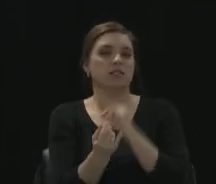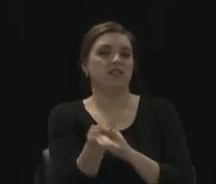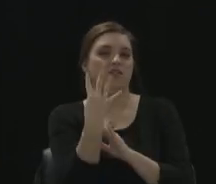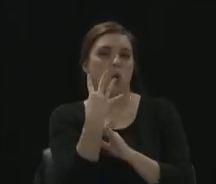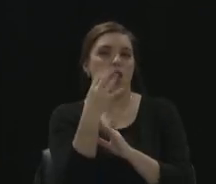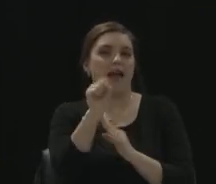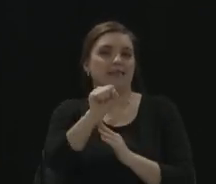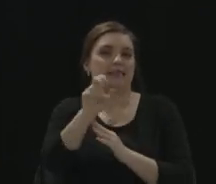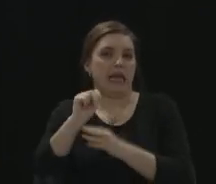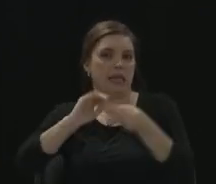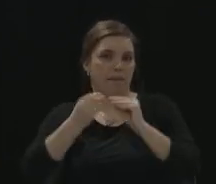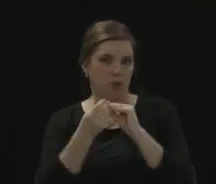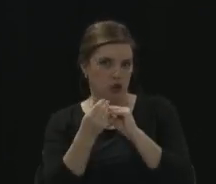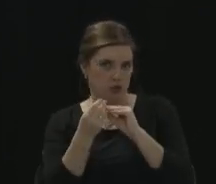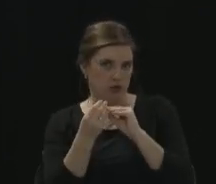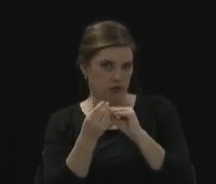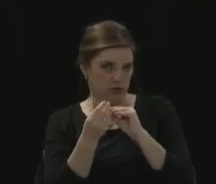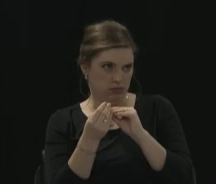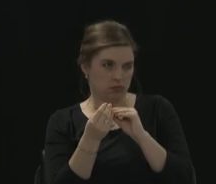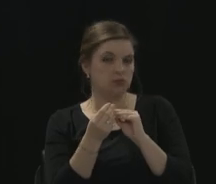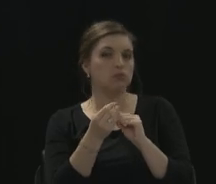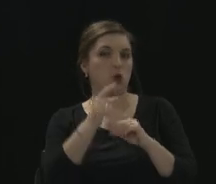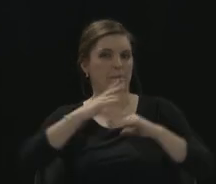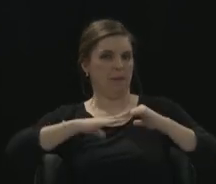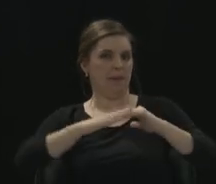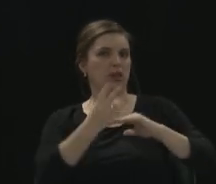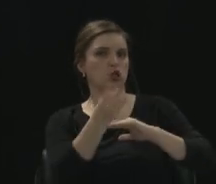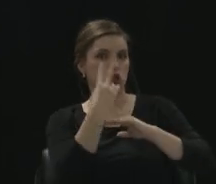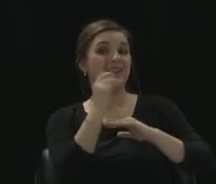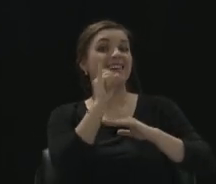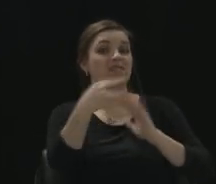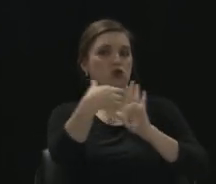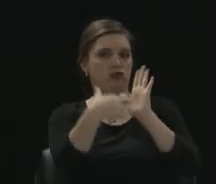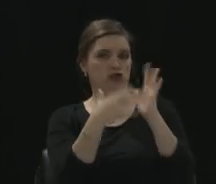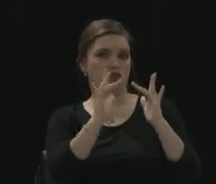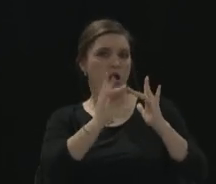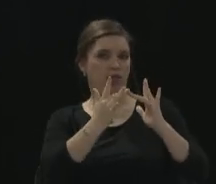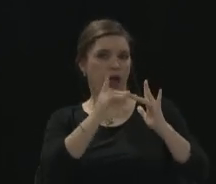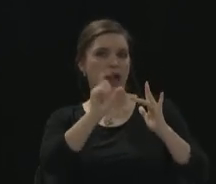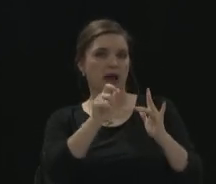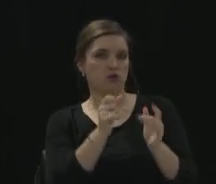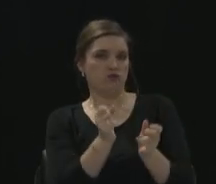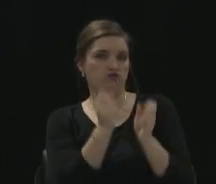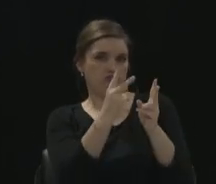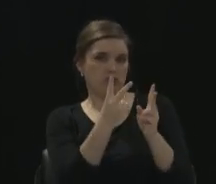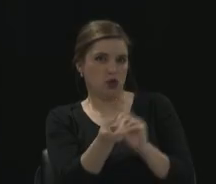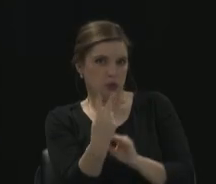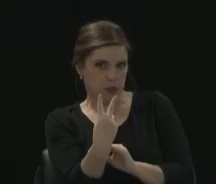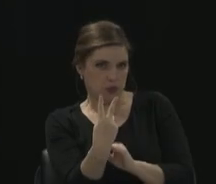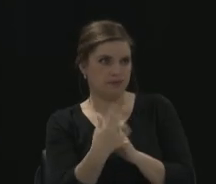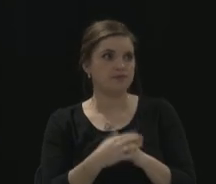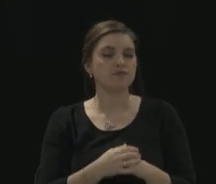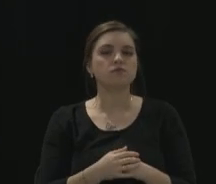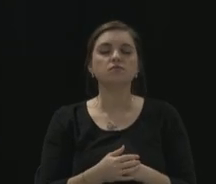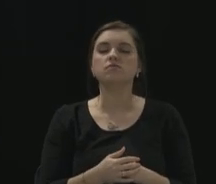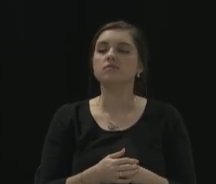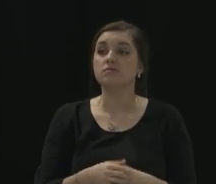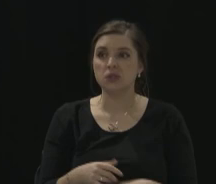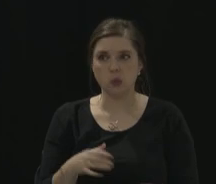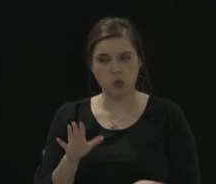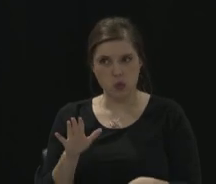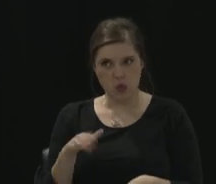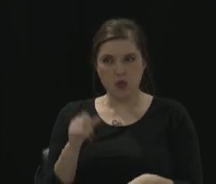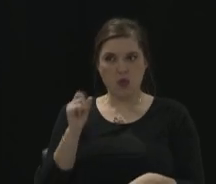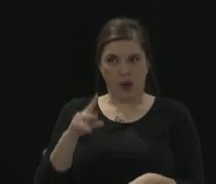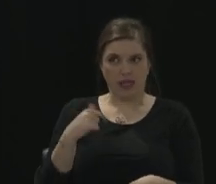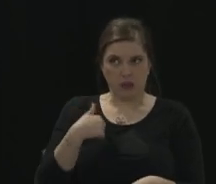all three of those or at least the two of them, the driver's license ID number together. So, I'm going to channel my mother here for a second